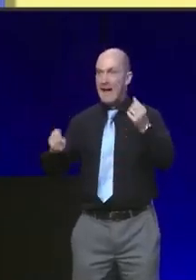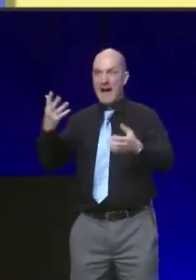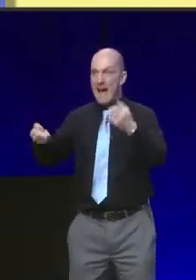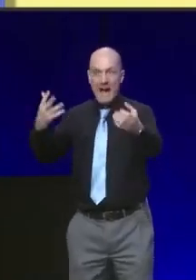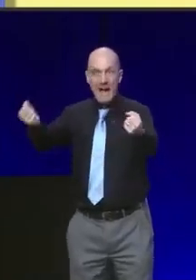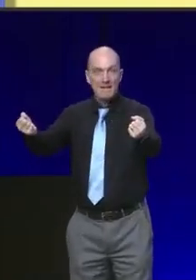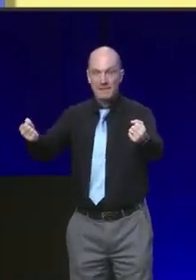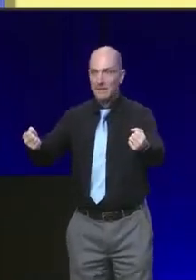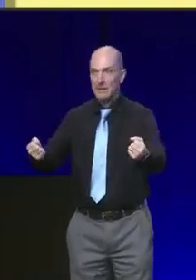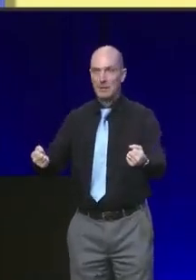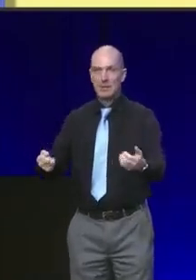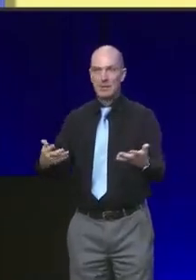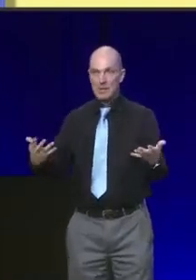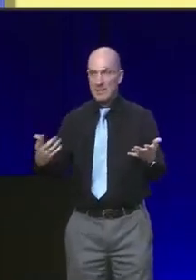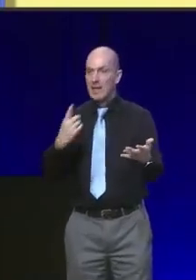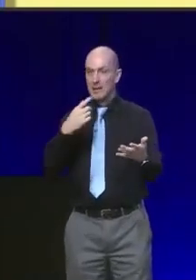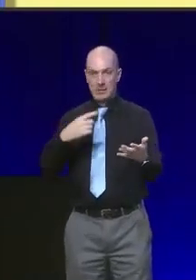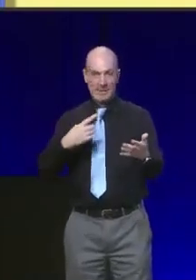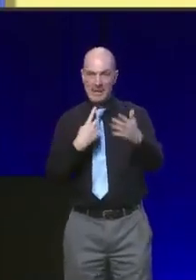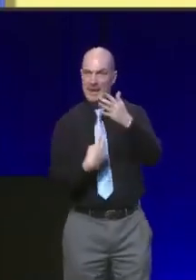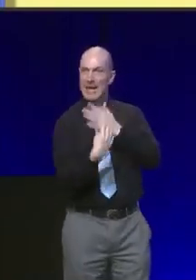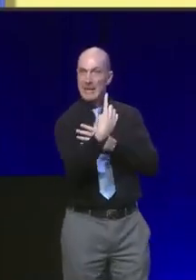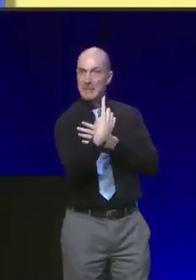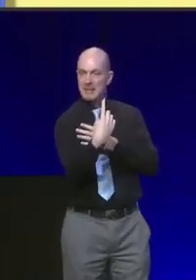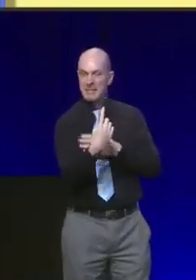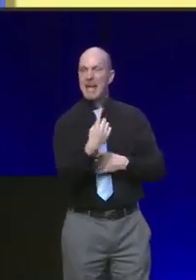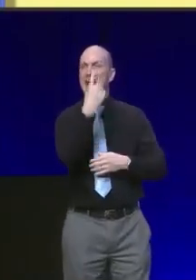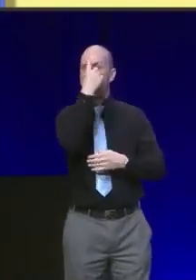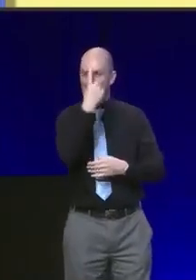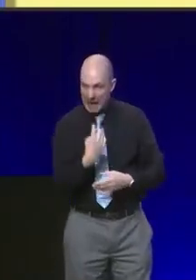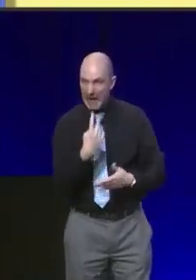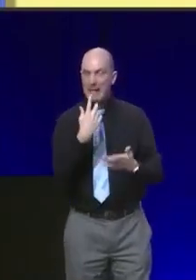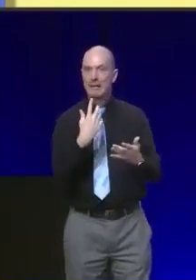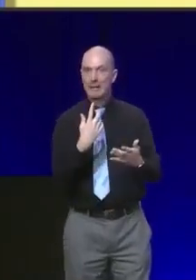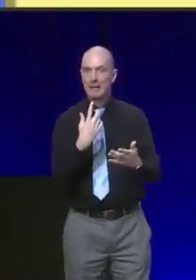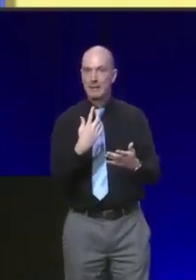what it takes to be a successful independent nation.